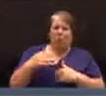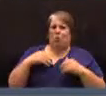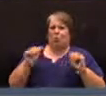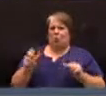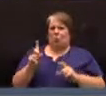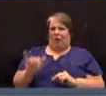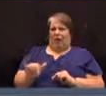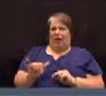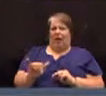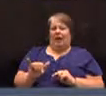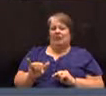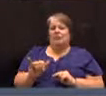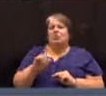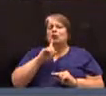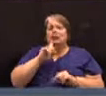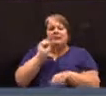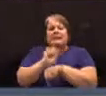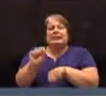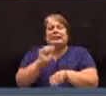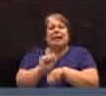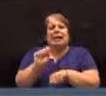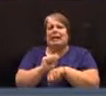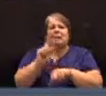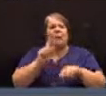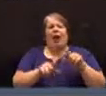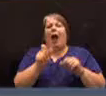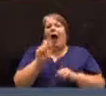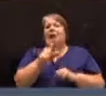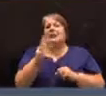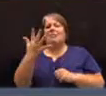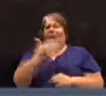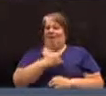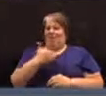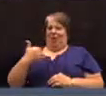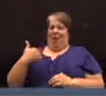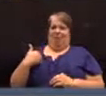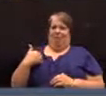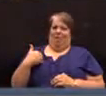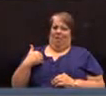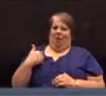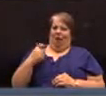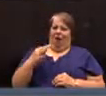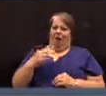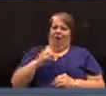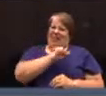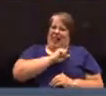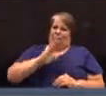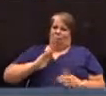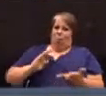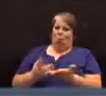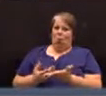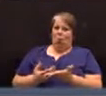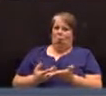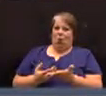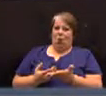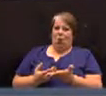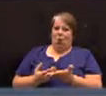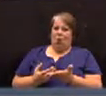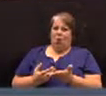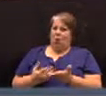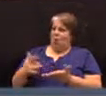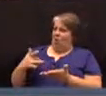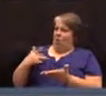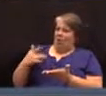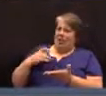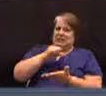And it's a task we certainly couldn't ask of the five members of the select board. I feel I have a hunch